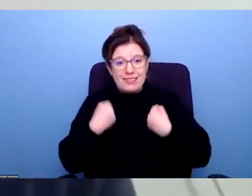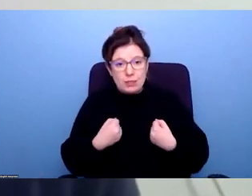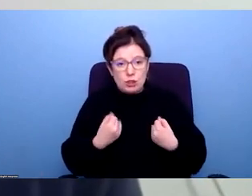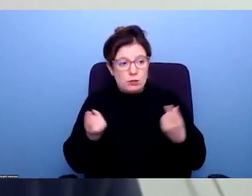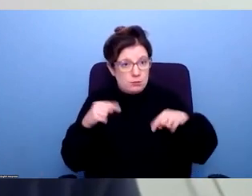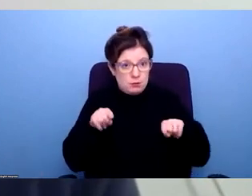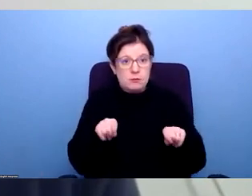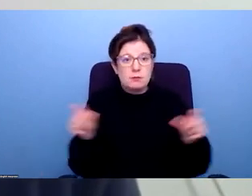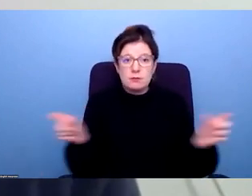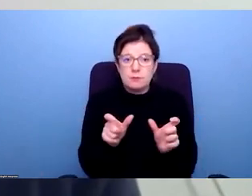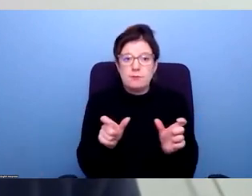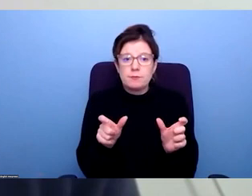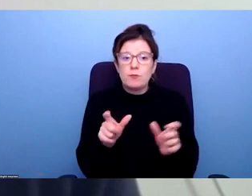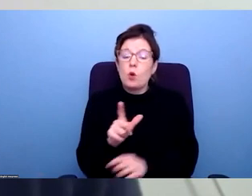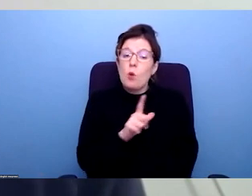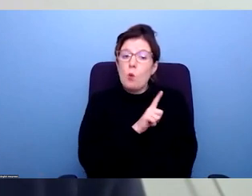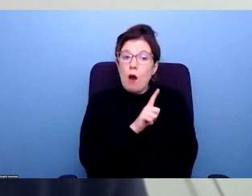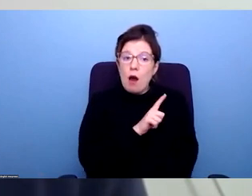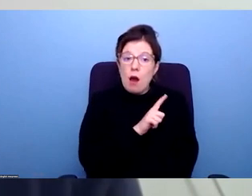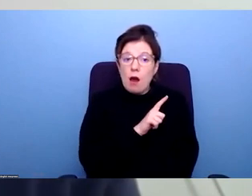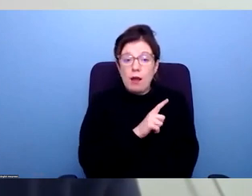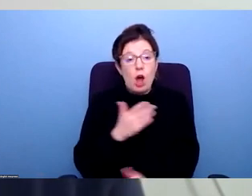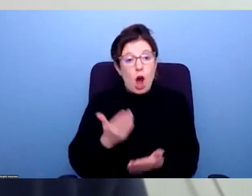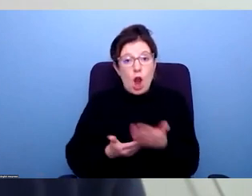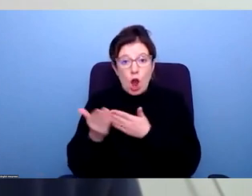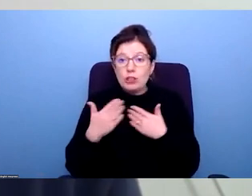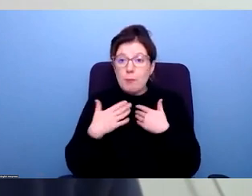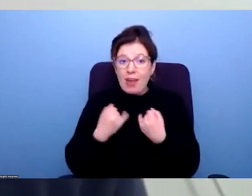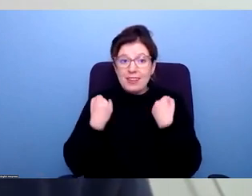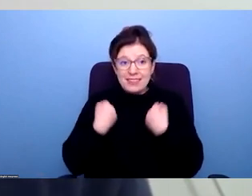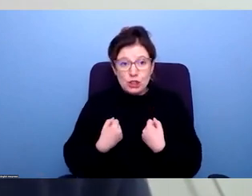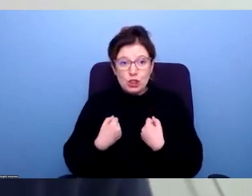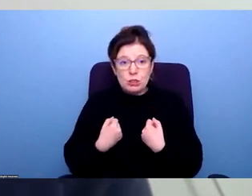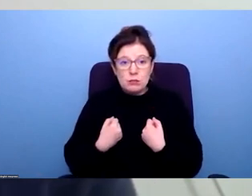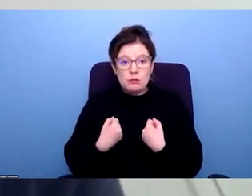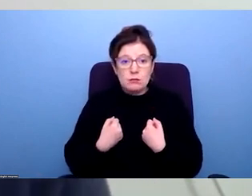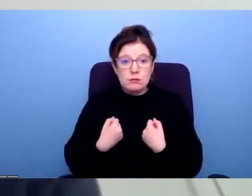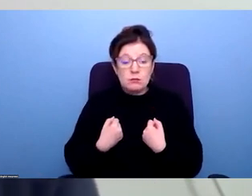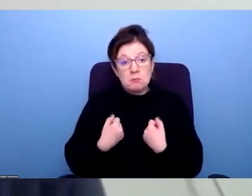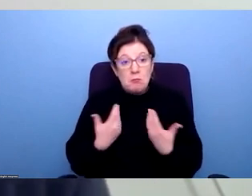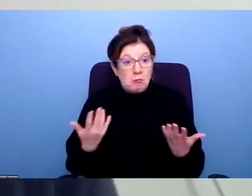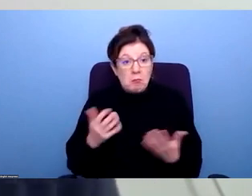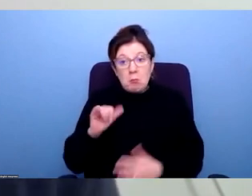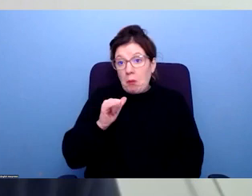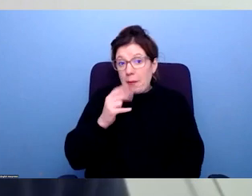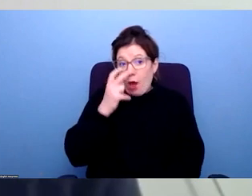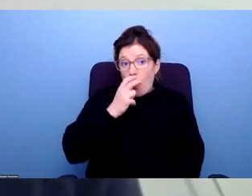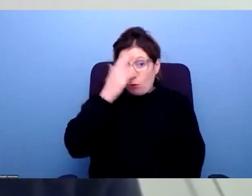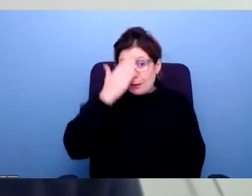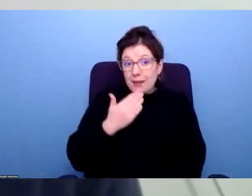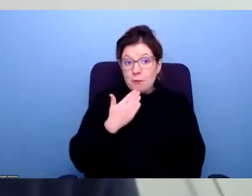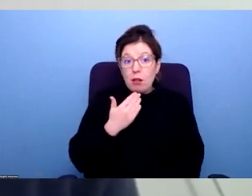that specifically because a lot of people with long term health conditions and it can often be we often could be talking about older people, for example,